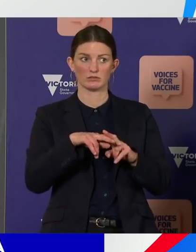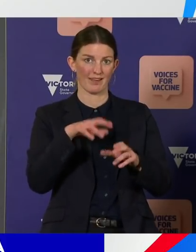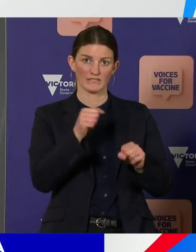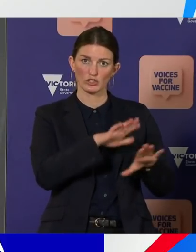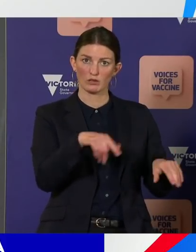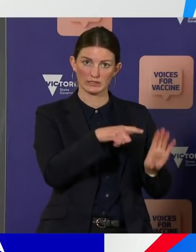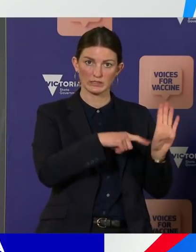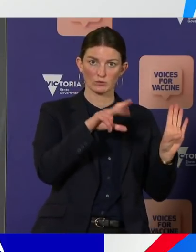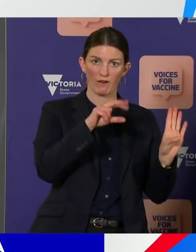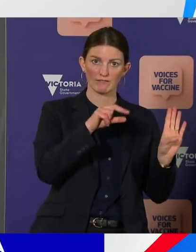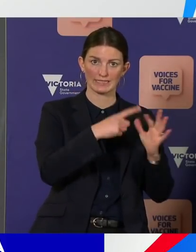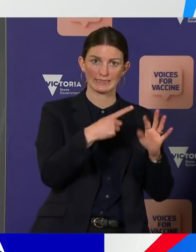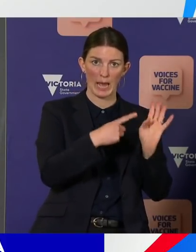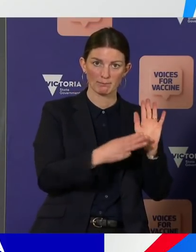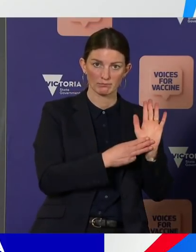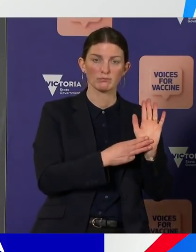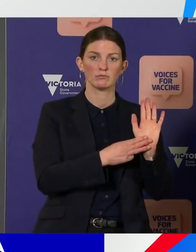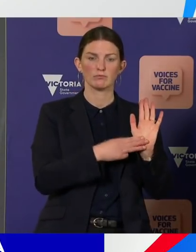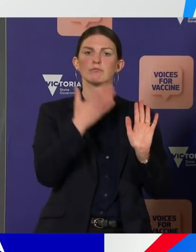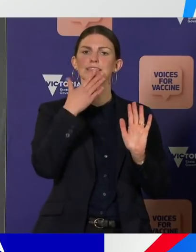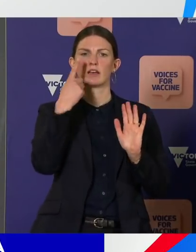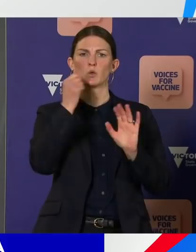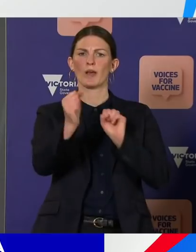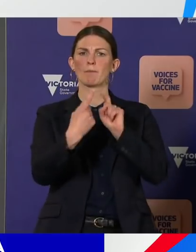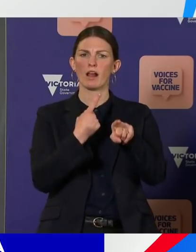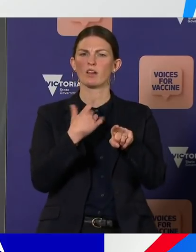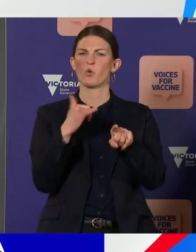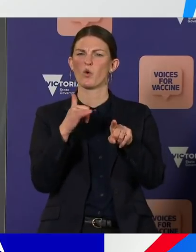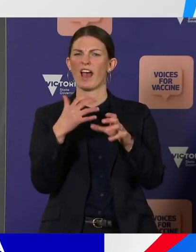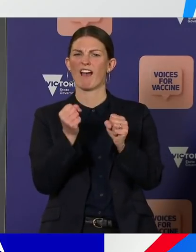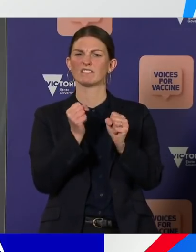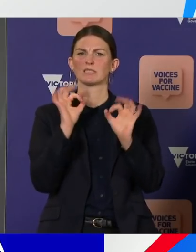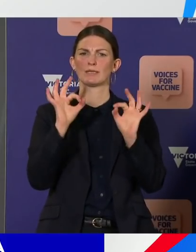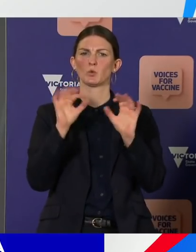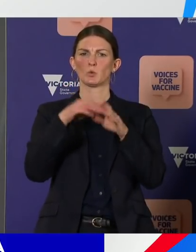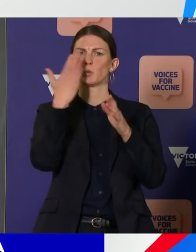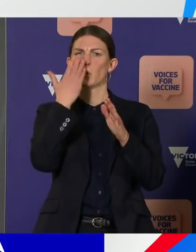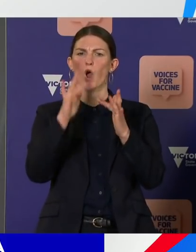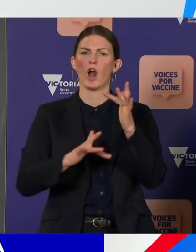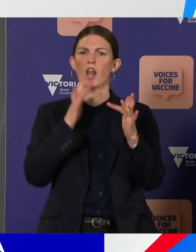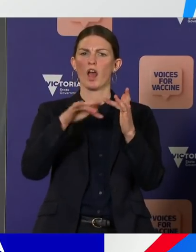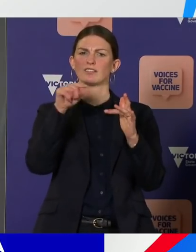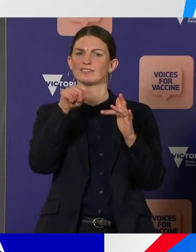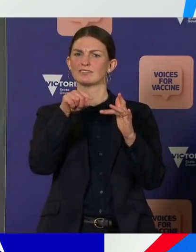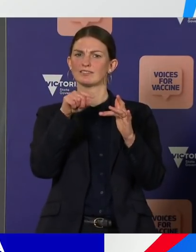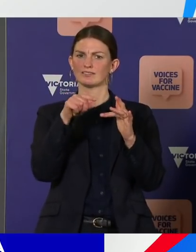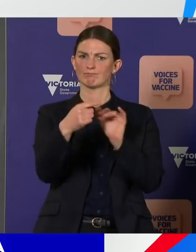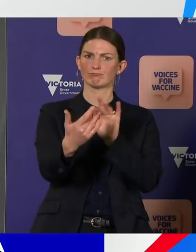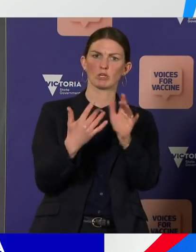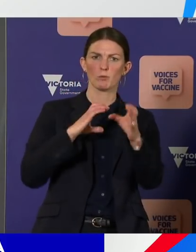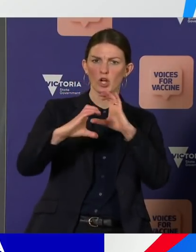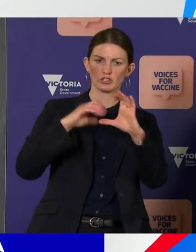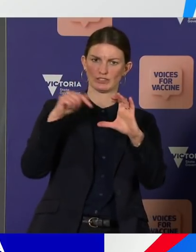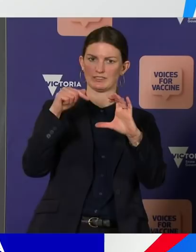get your information from the school, sometimes online, Compass, all sorts of other communication mechanisms that schools engage with their